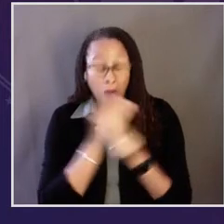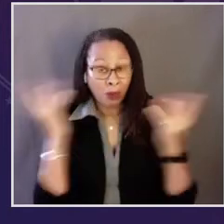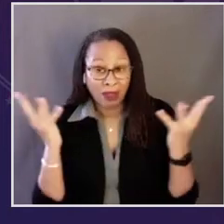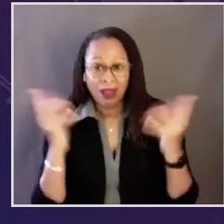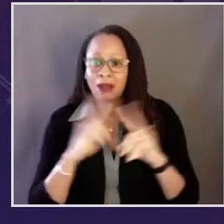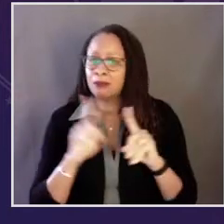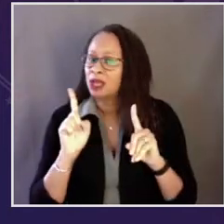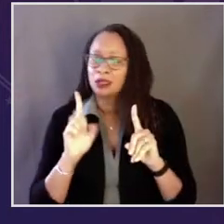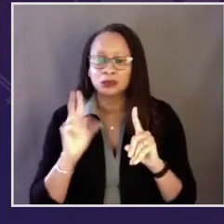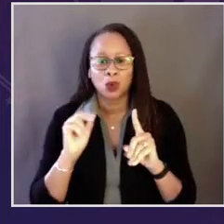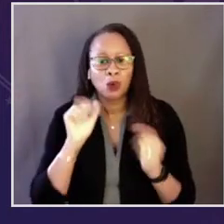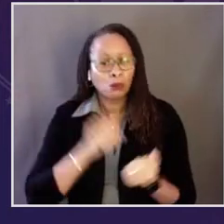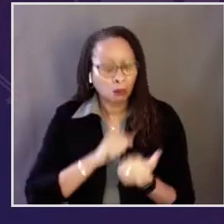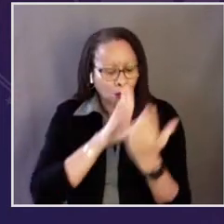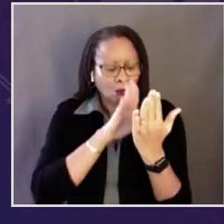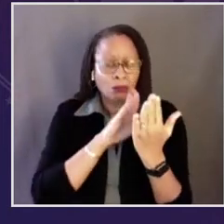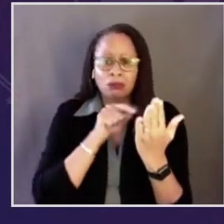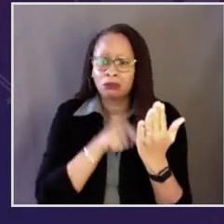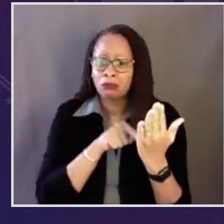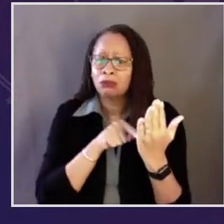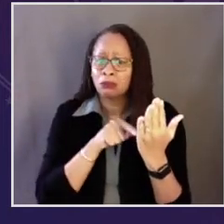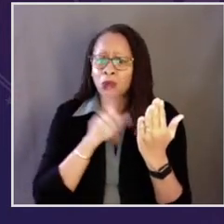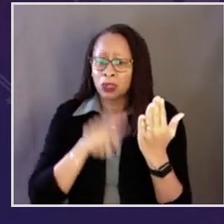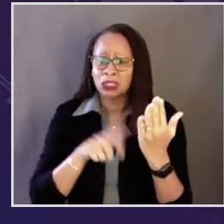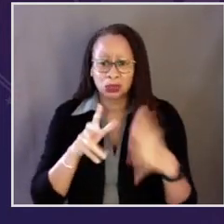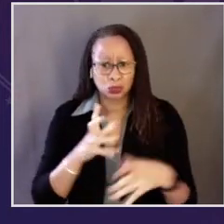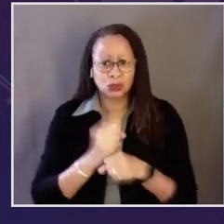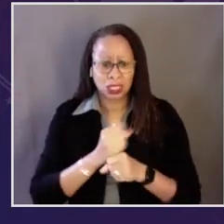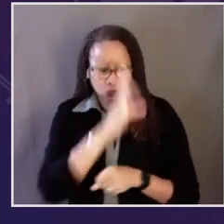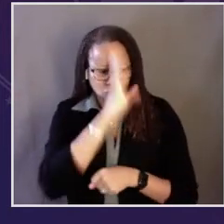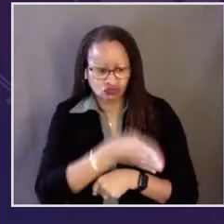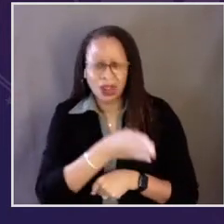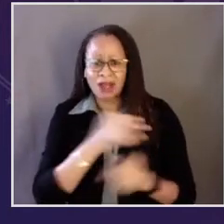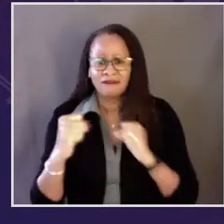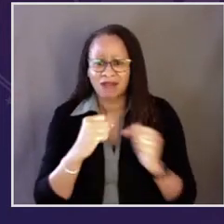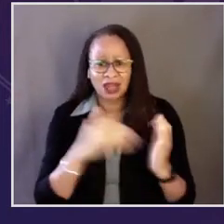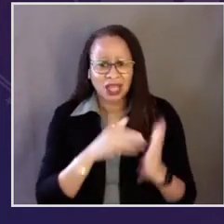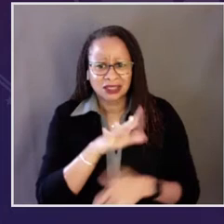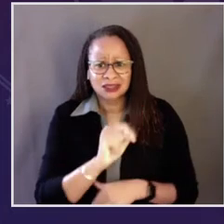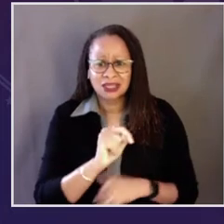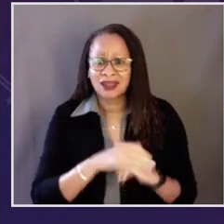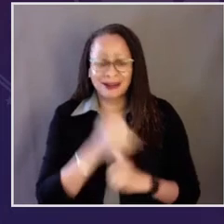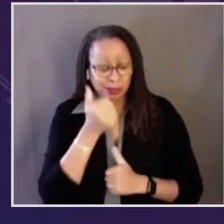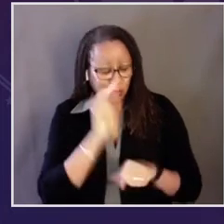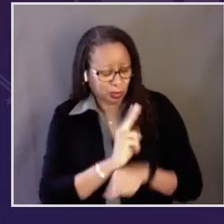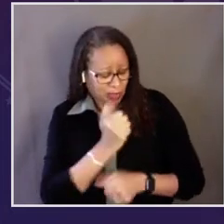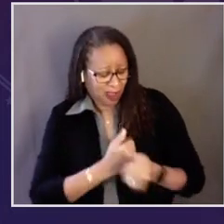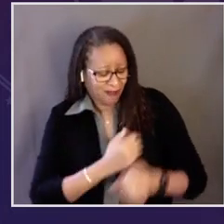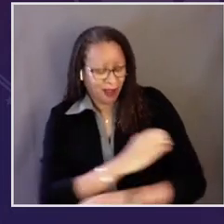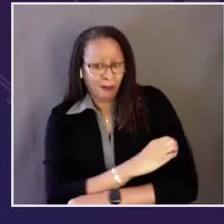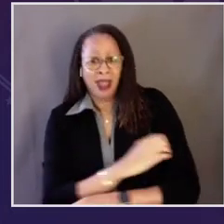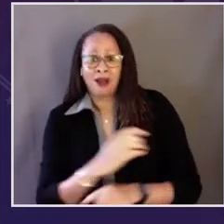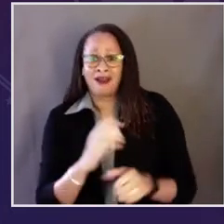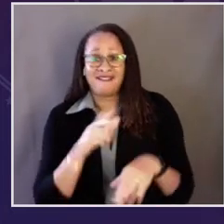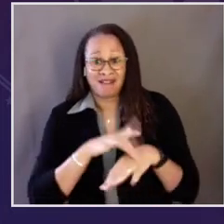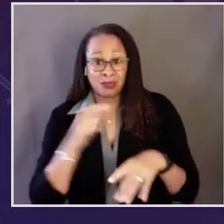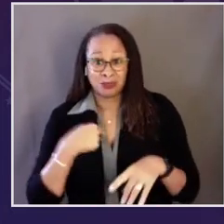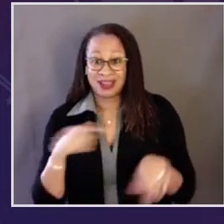You know, we can wish this away, but we have to face it head-on. We have to take it head-on.